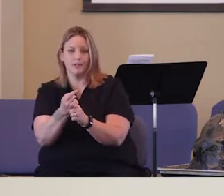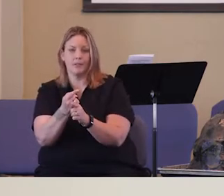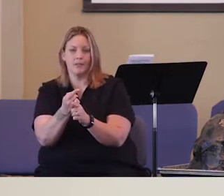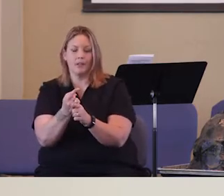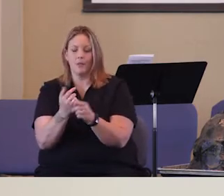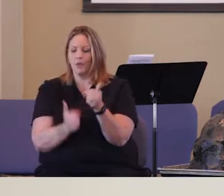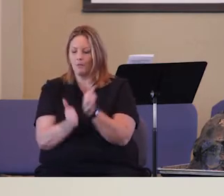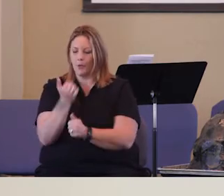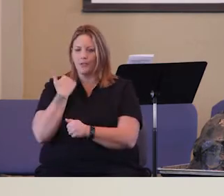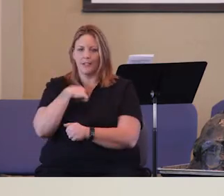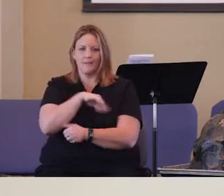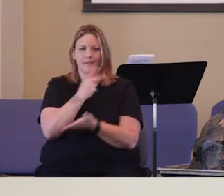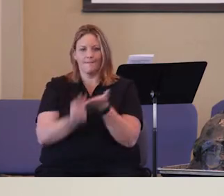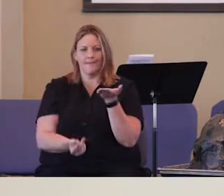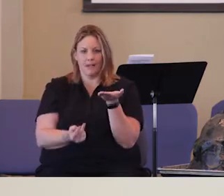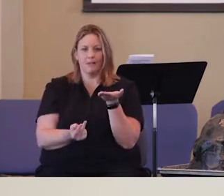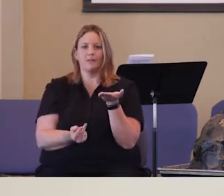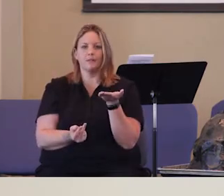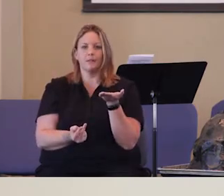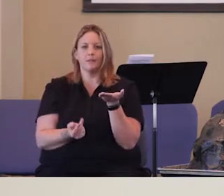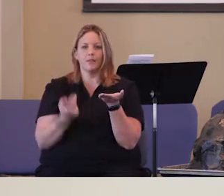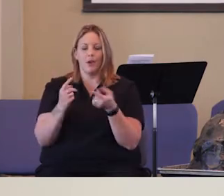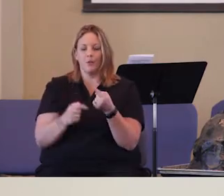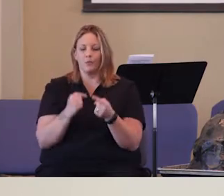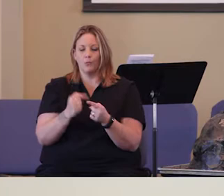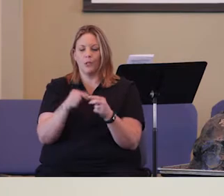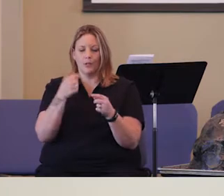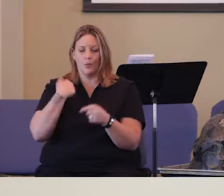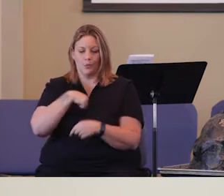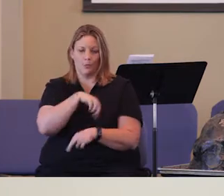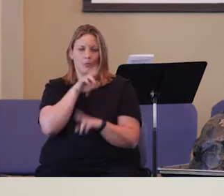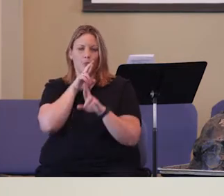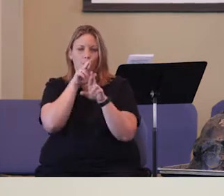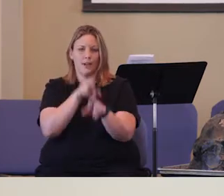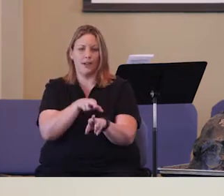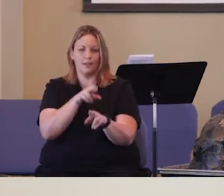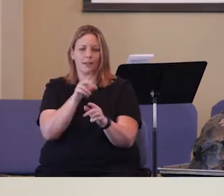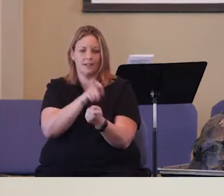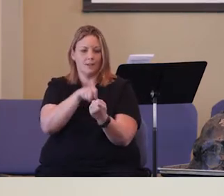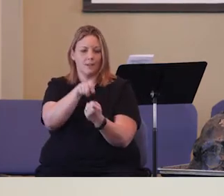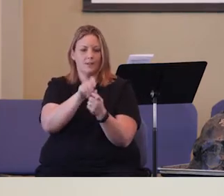where most of us fail when we react in a situation.